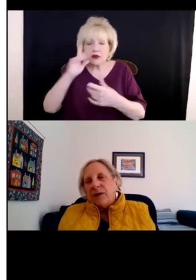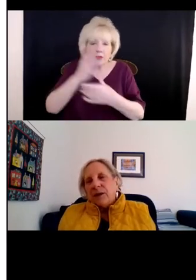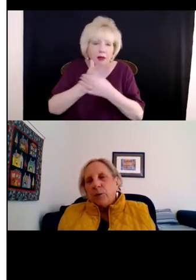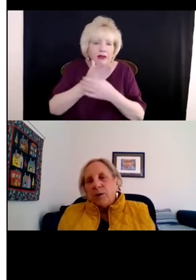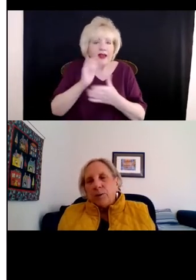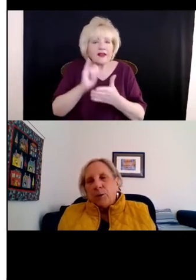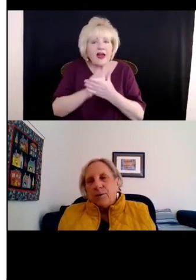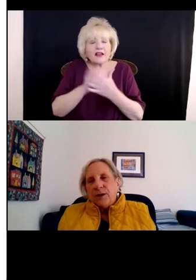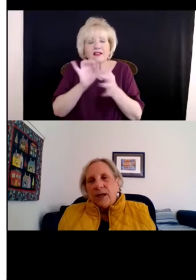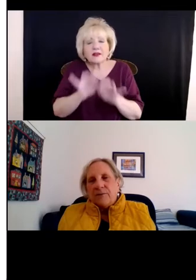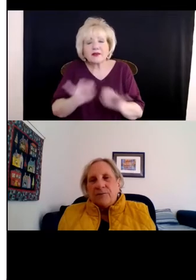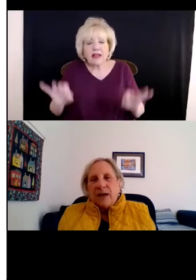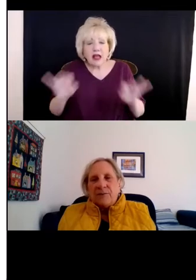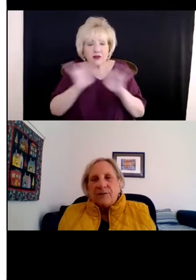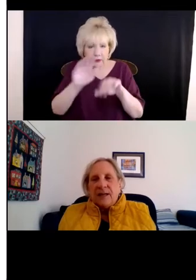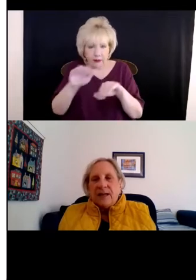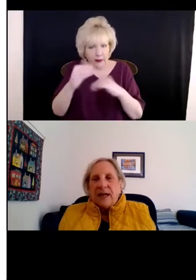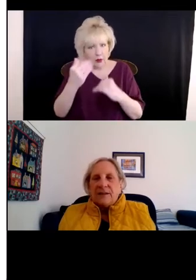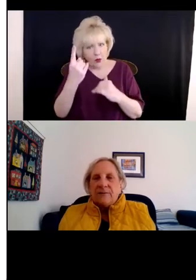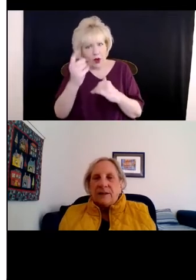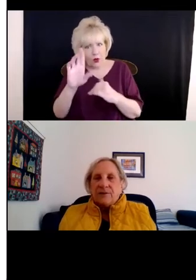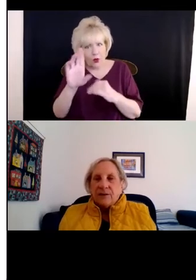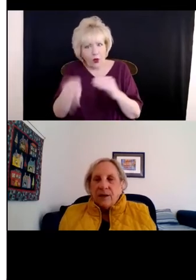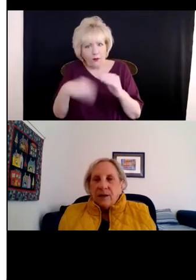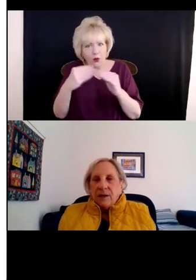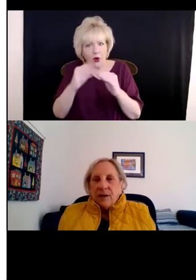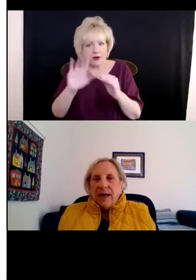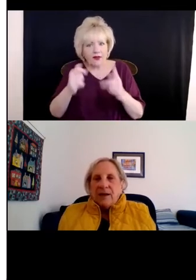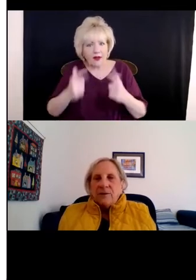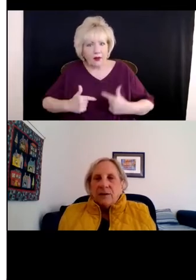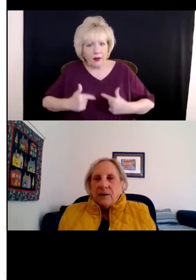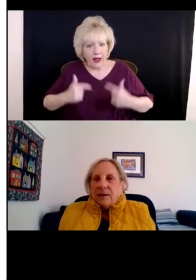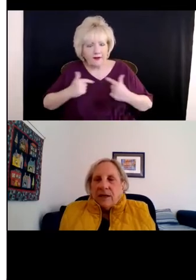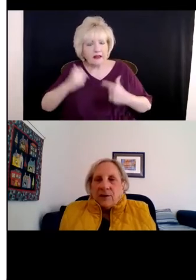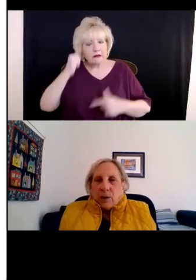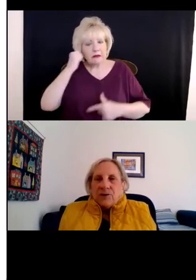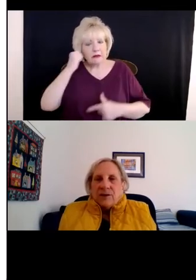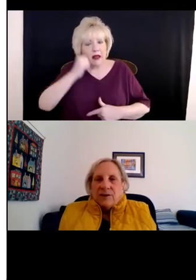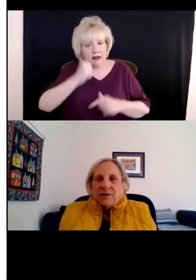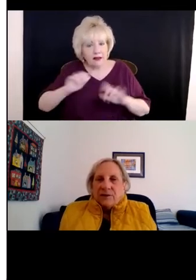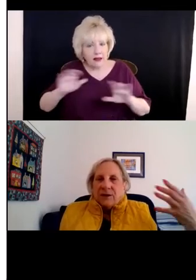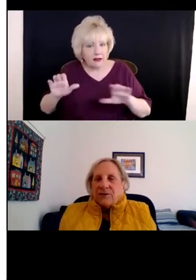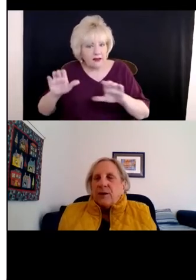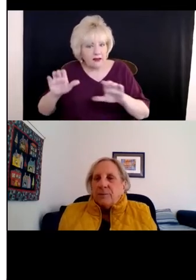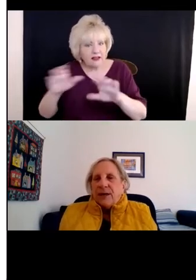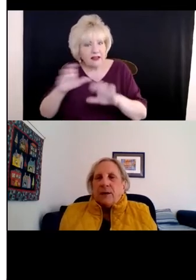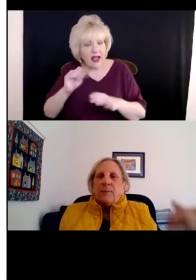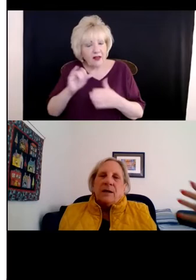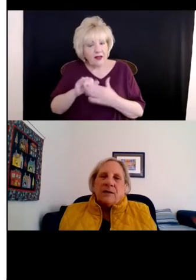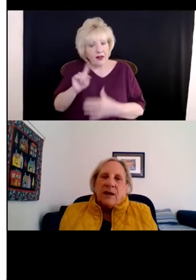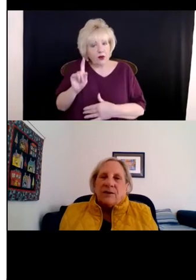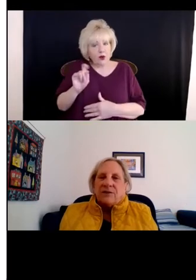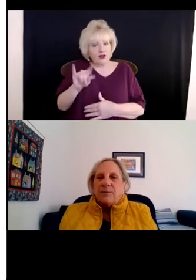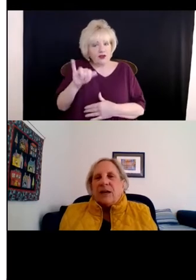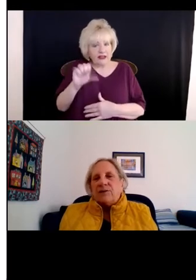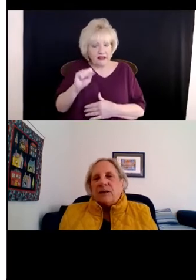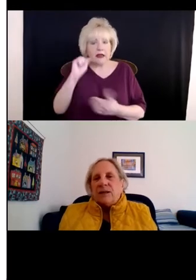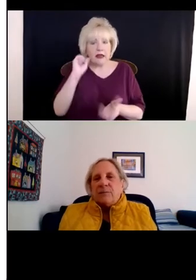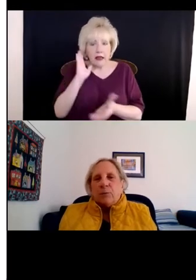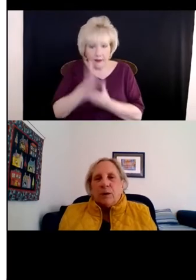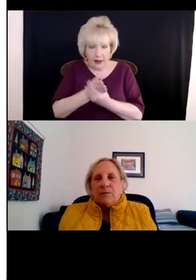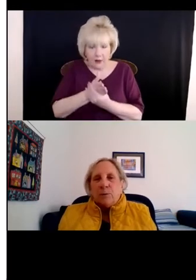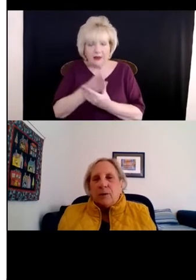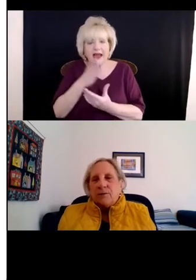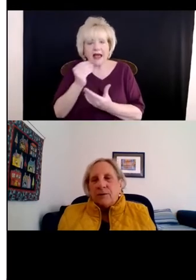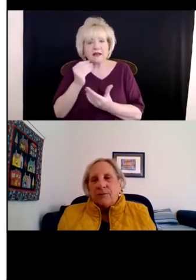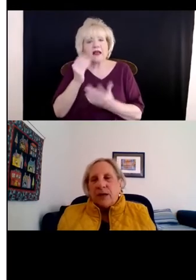limits one or more of their life's daily activities. And the question is, is there an impairment? Does it substantially